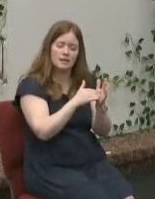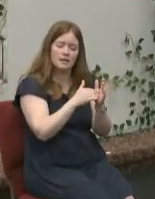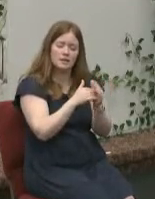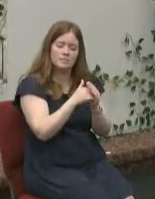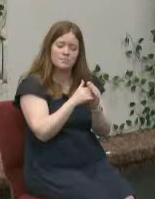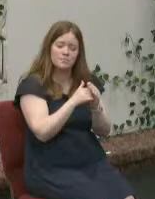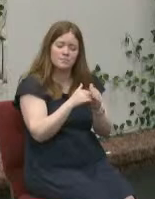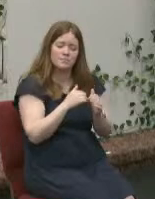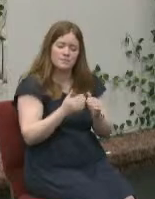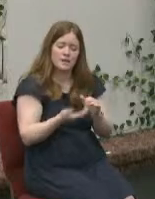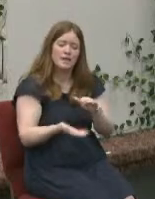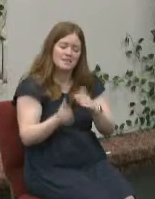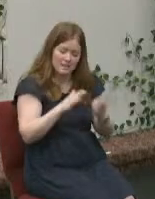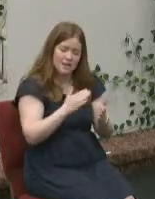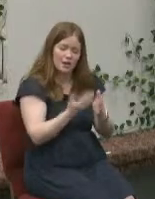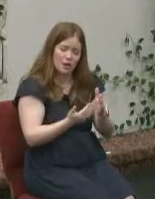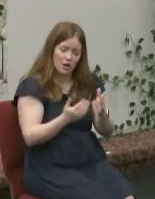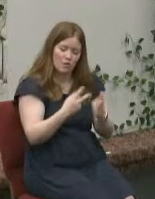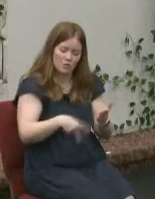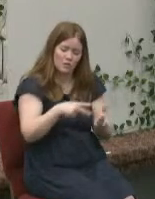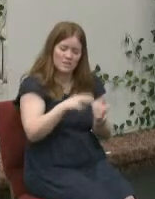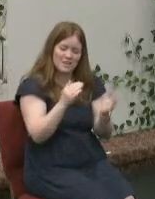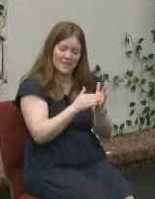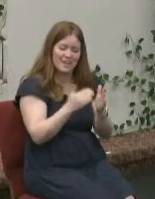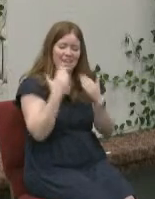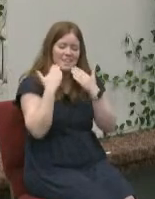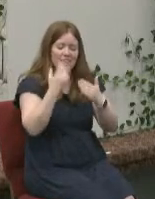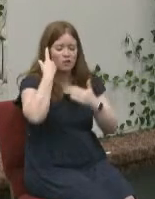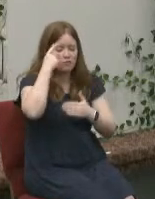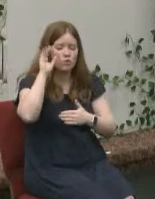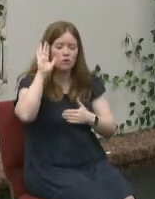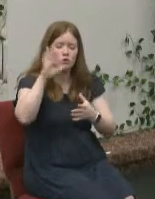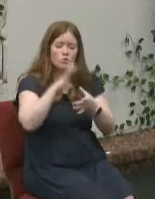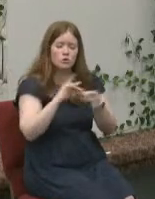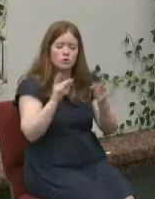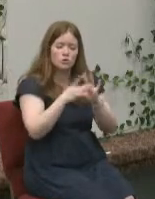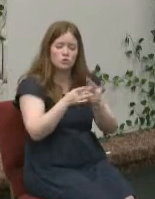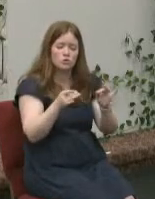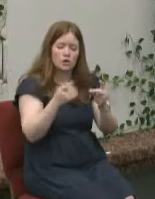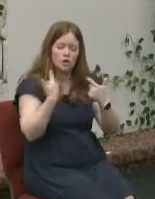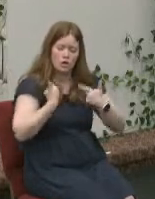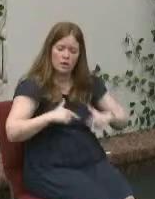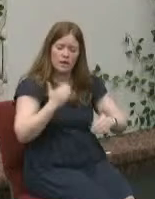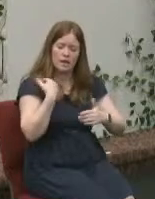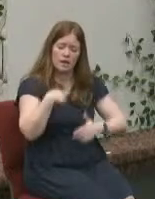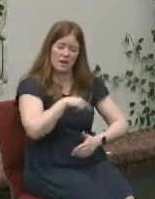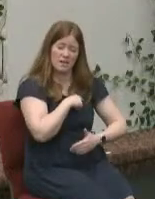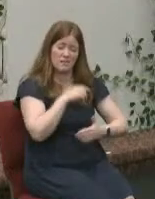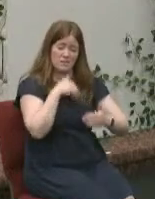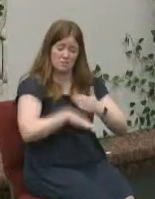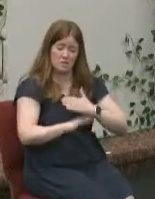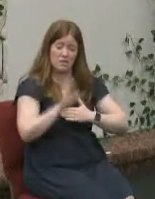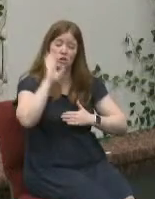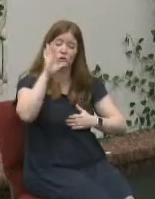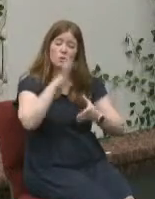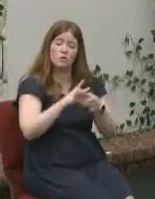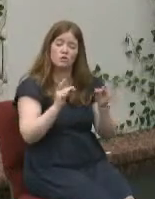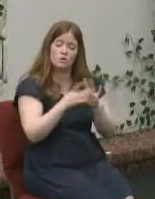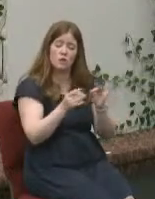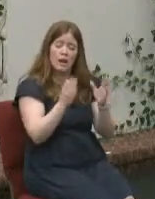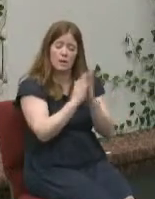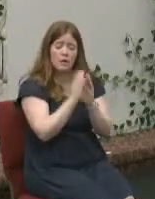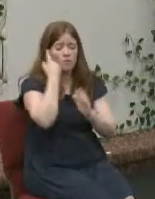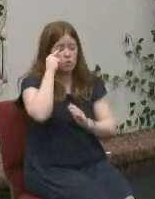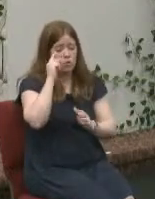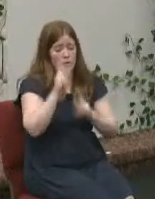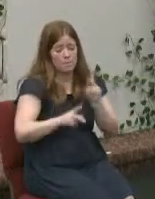other stories that's the story that you designed for every human being to live in i pray particularly today for those who raised their hand just a moment